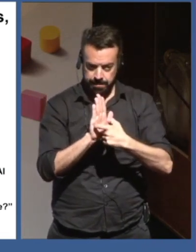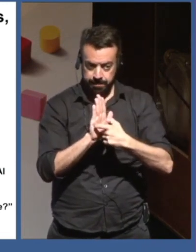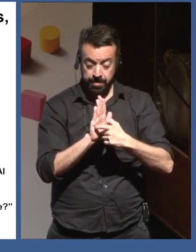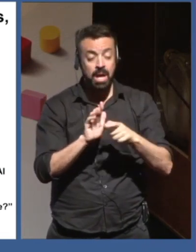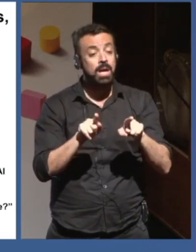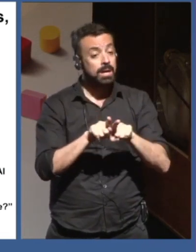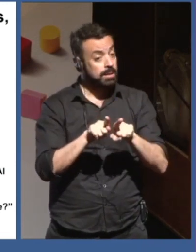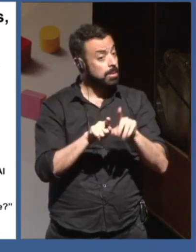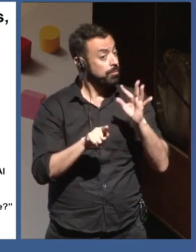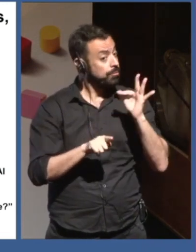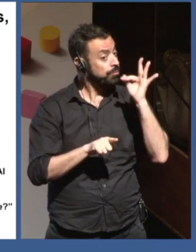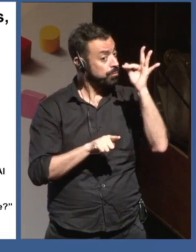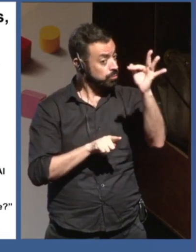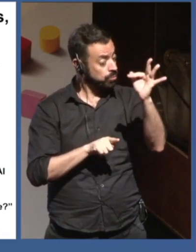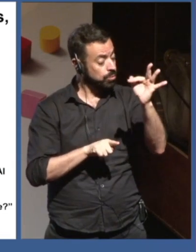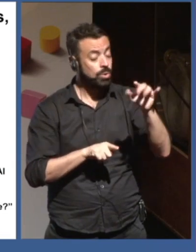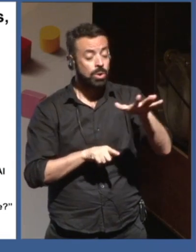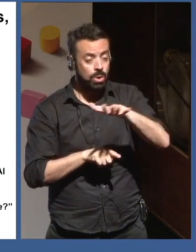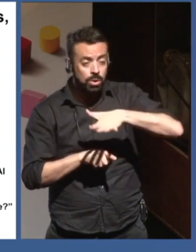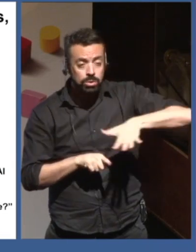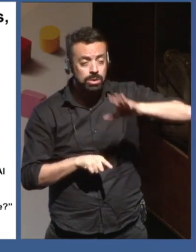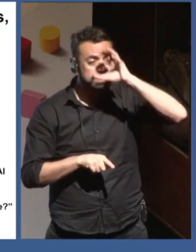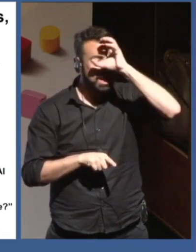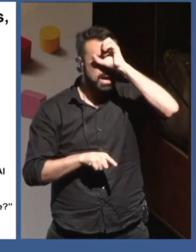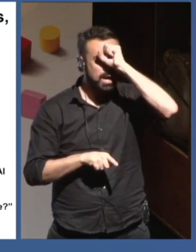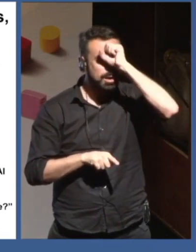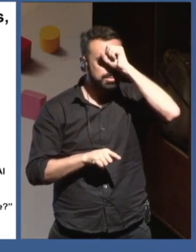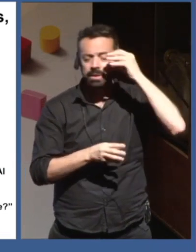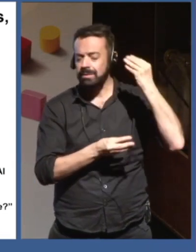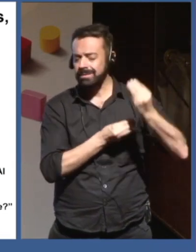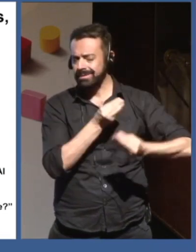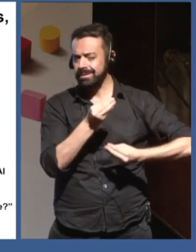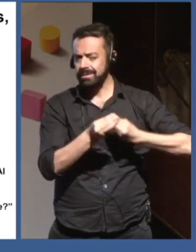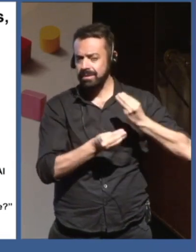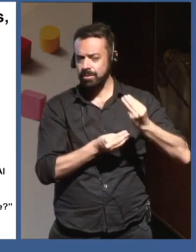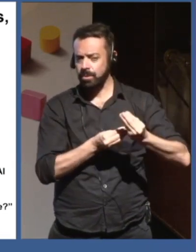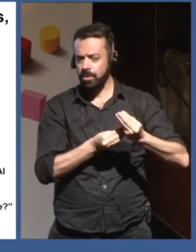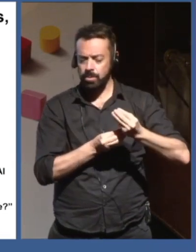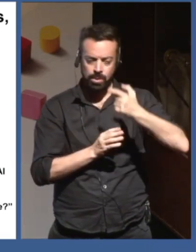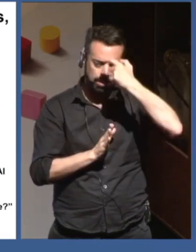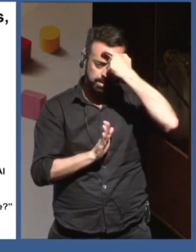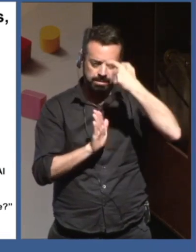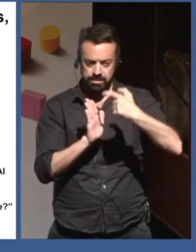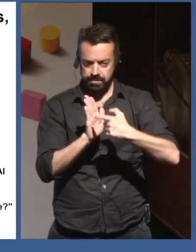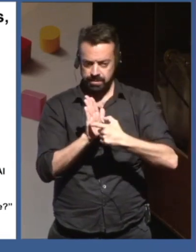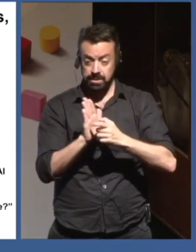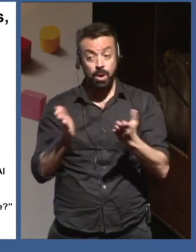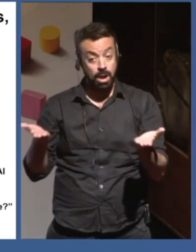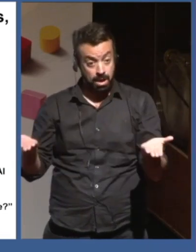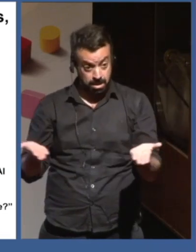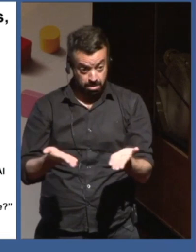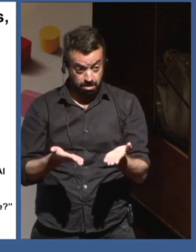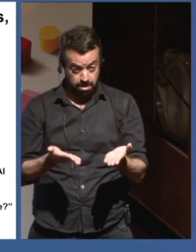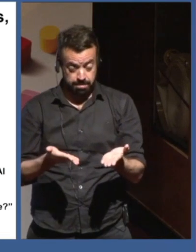AI? Can we use AI? And how can we do so? So I